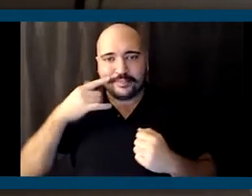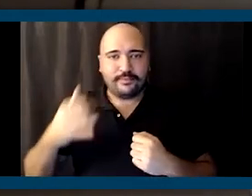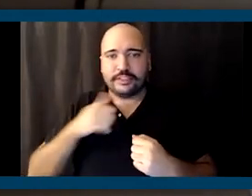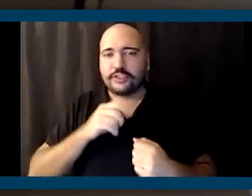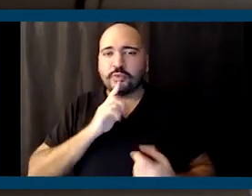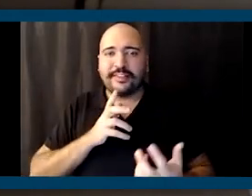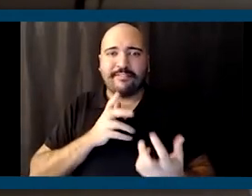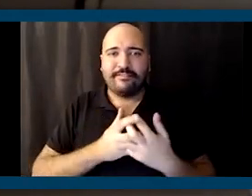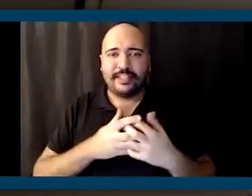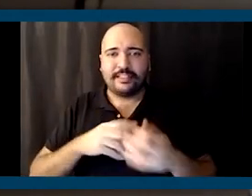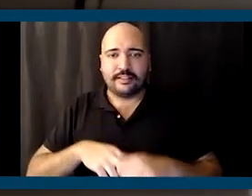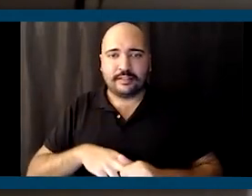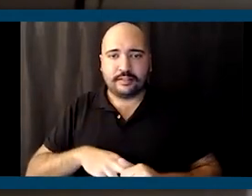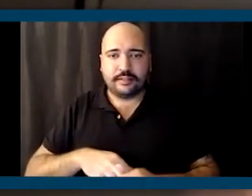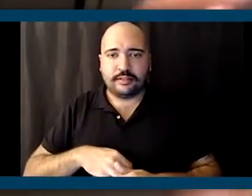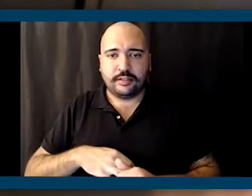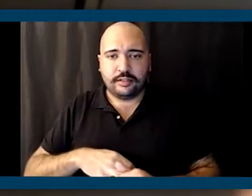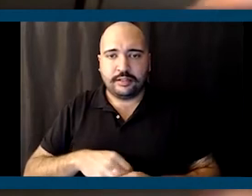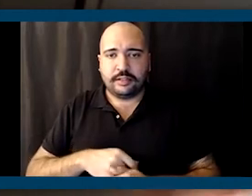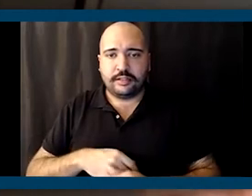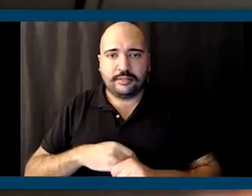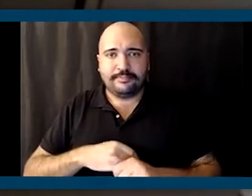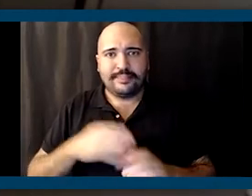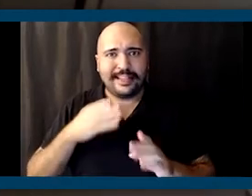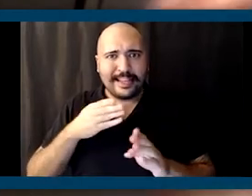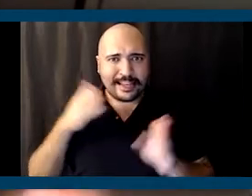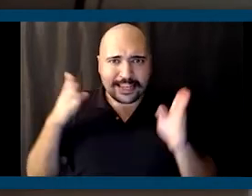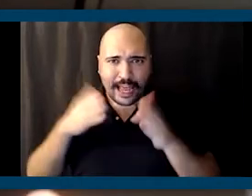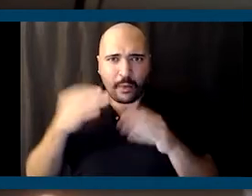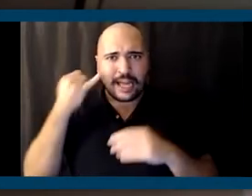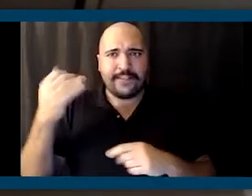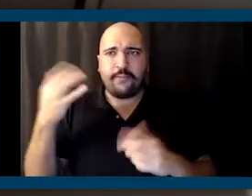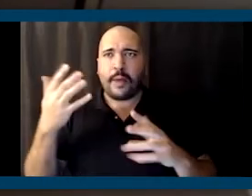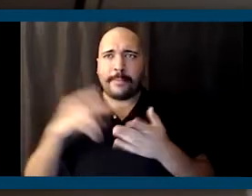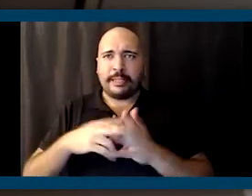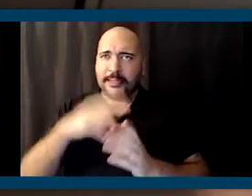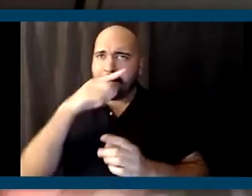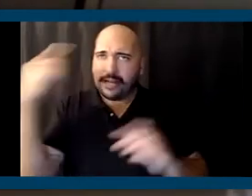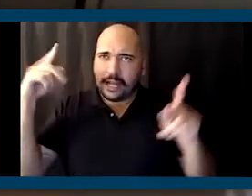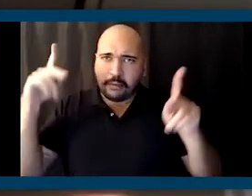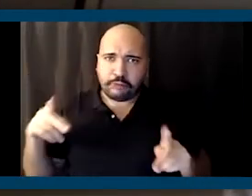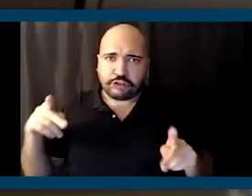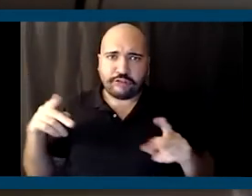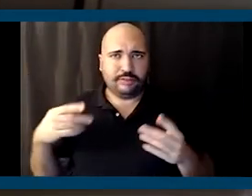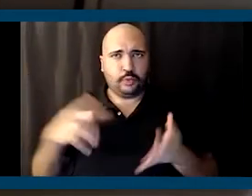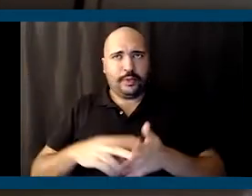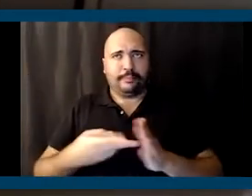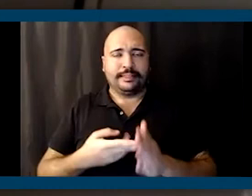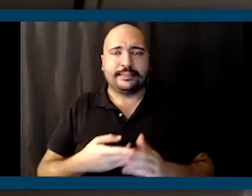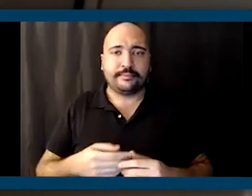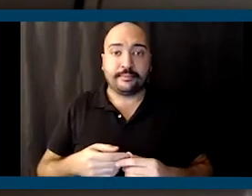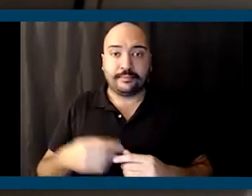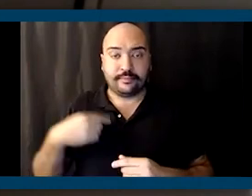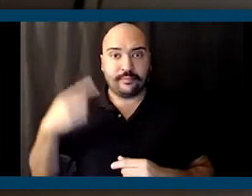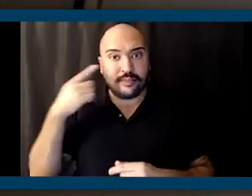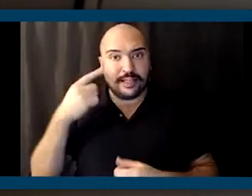fit any narrow idea of who a black person is or who black person can be. I